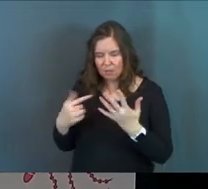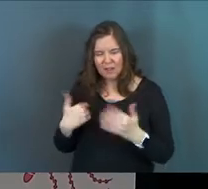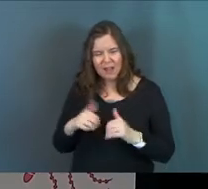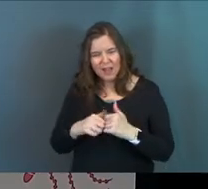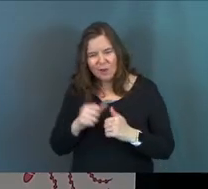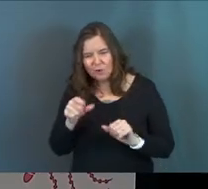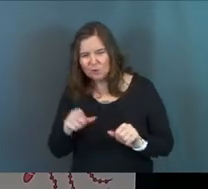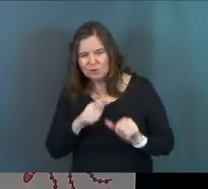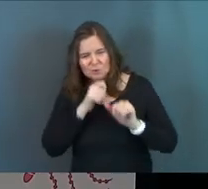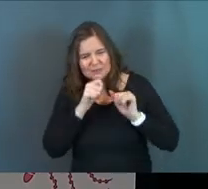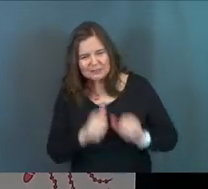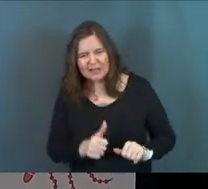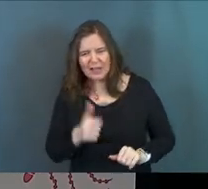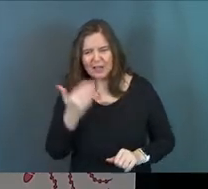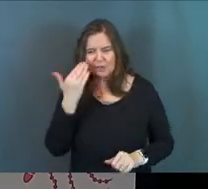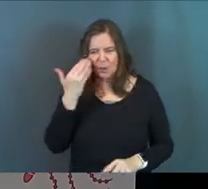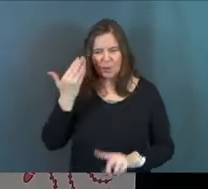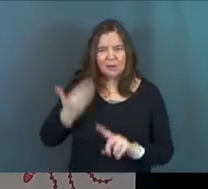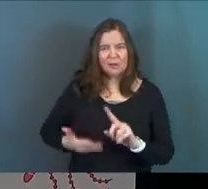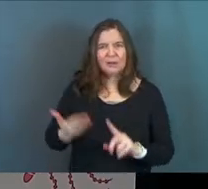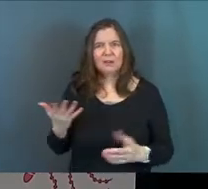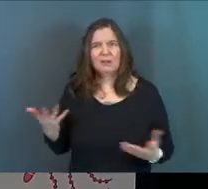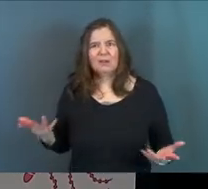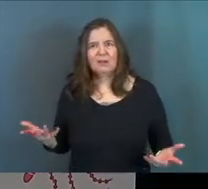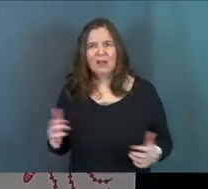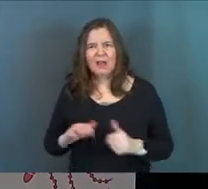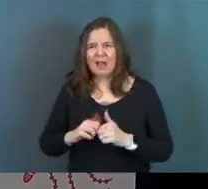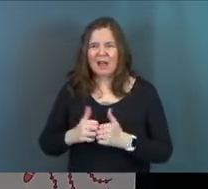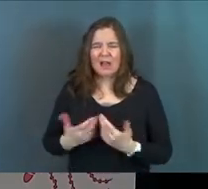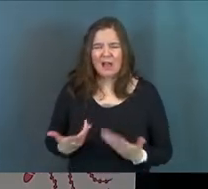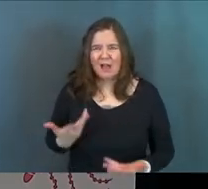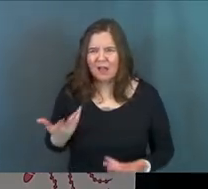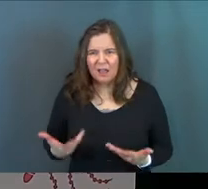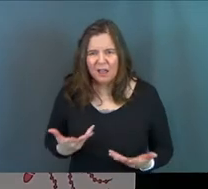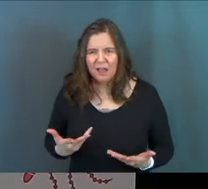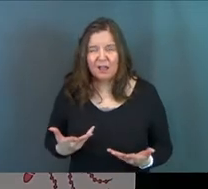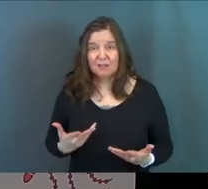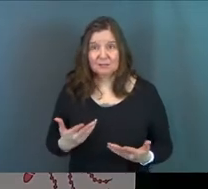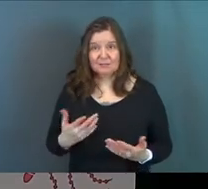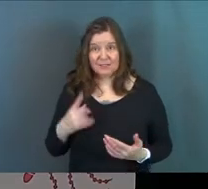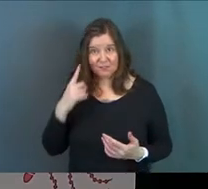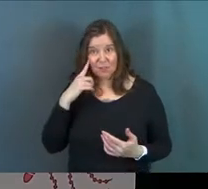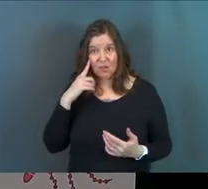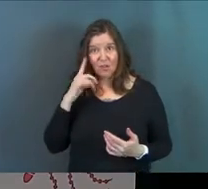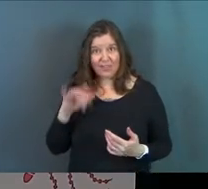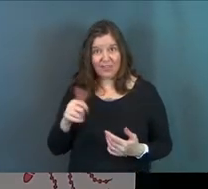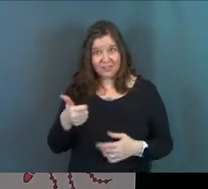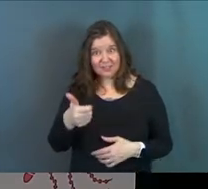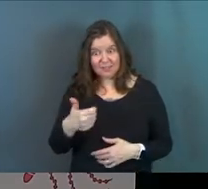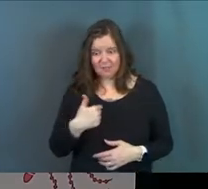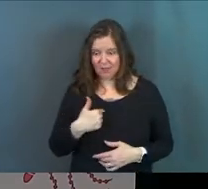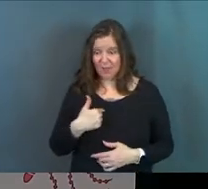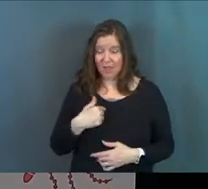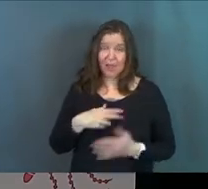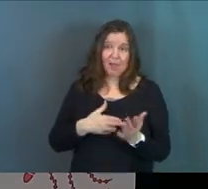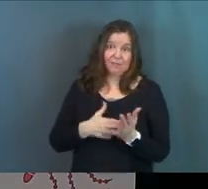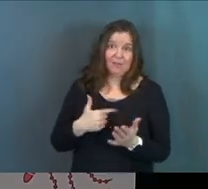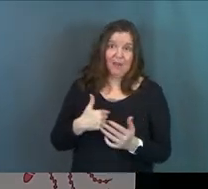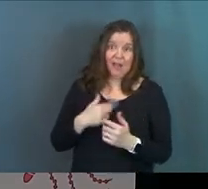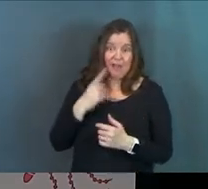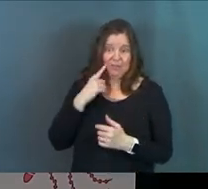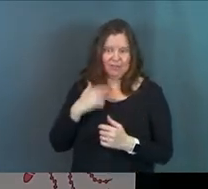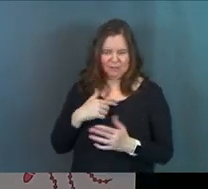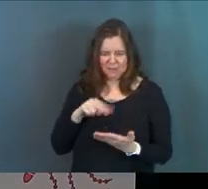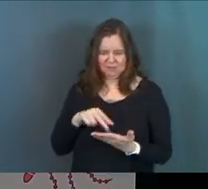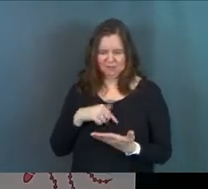How could you deny knowing Jesus? Like you ever been there? You ever thought that? You're like, wow, you know, I'll be real. I've thought that.